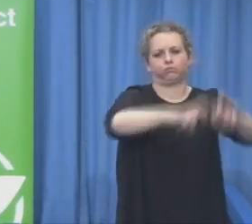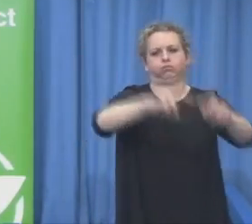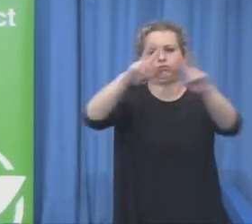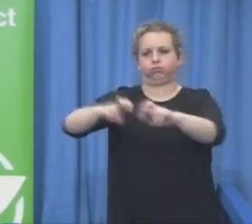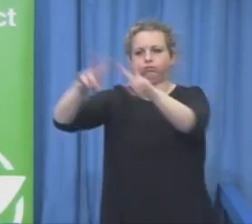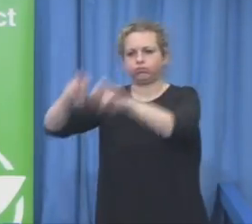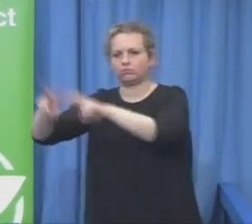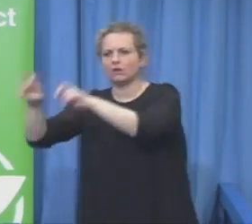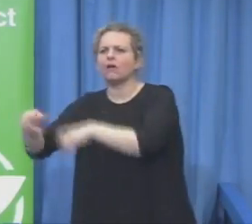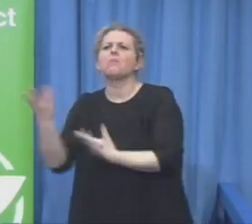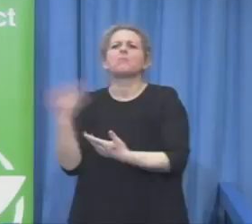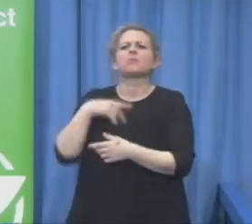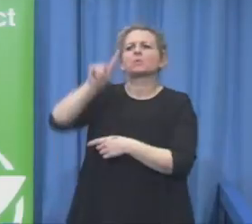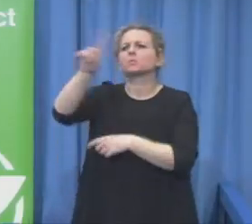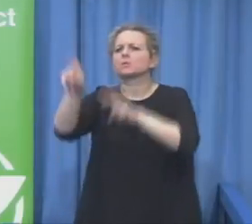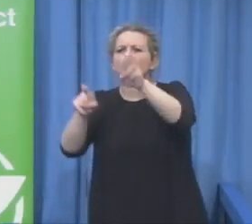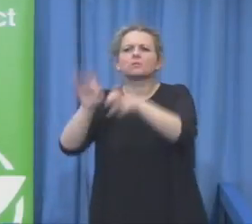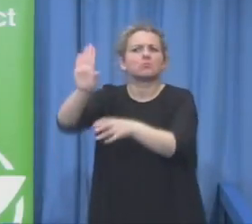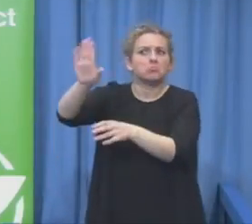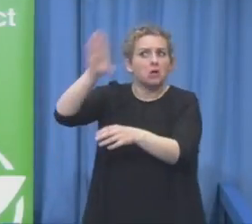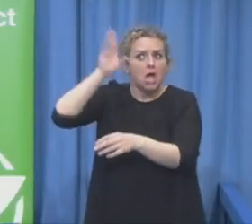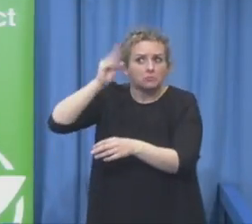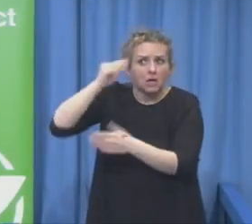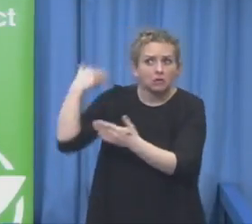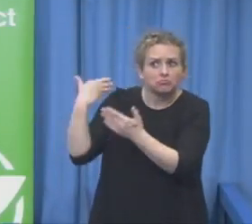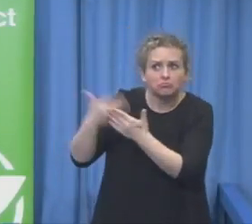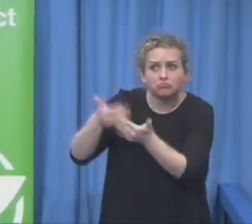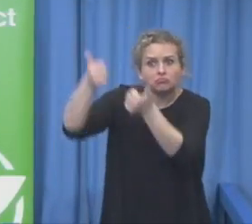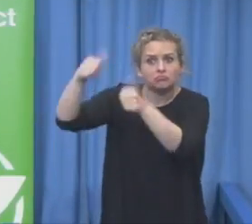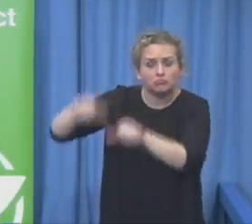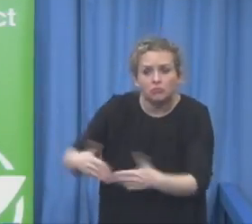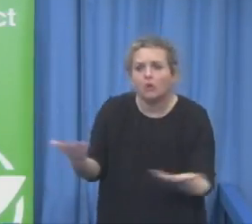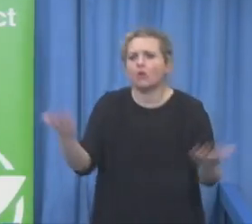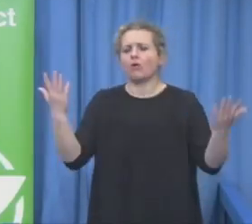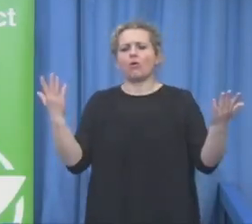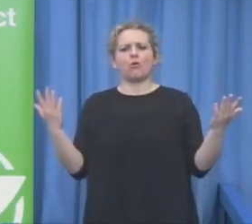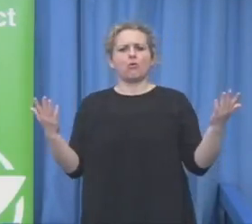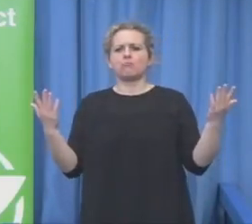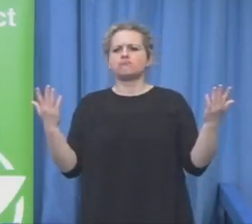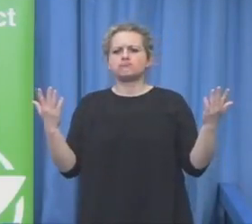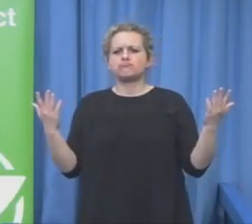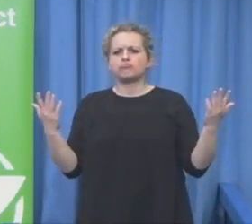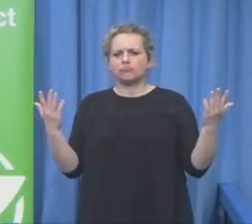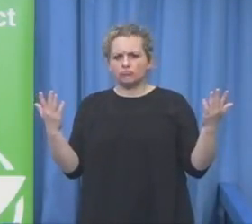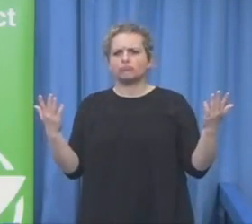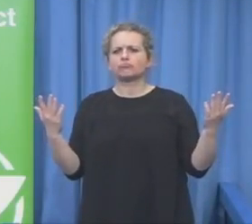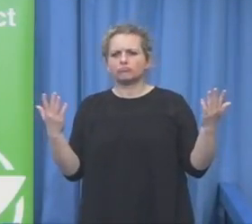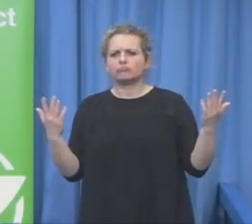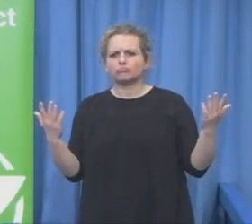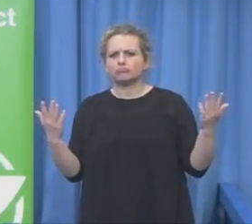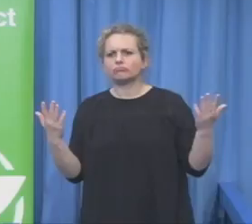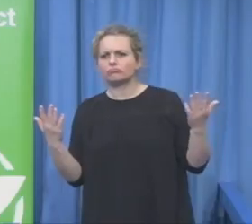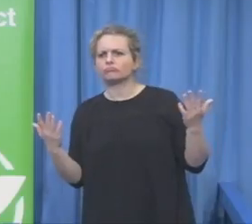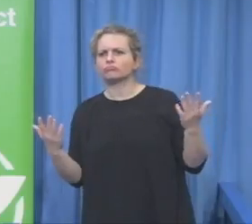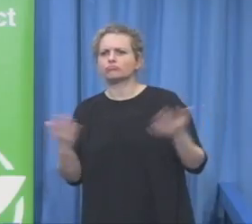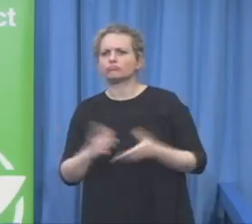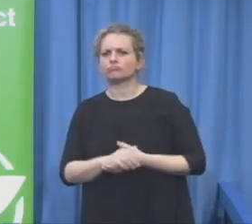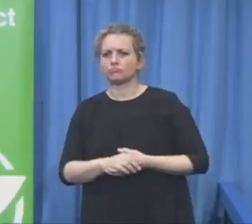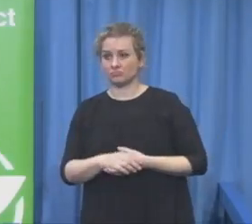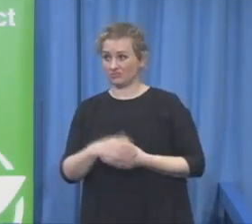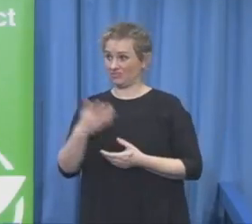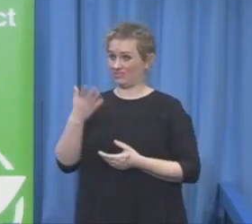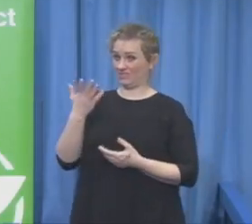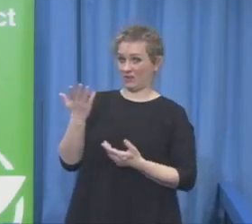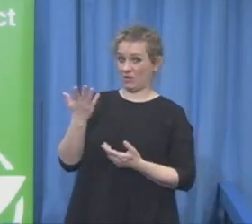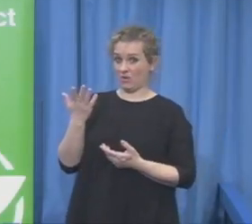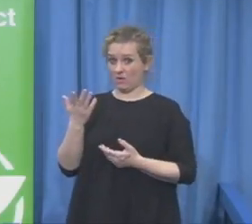the job and about the beliefs the persons have about their jobs. And one of the themes would